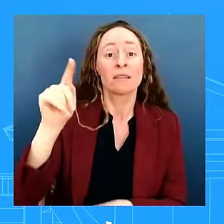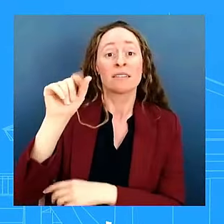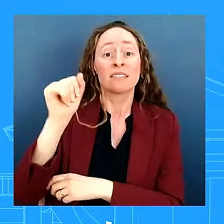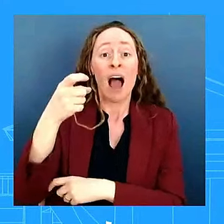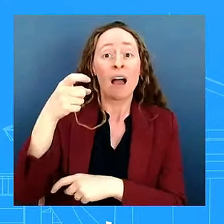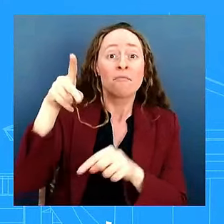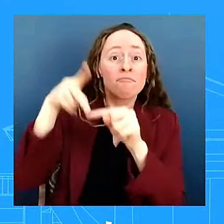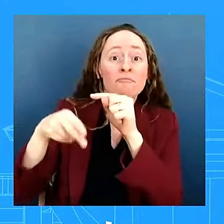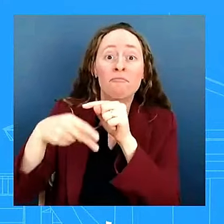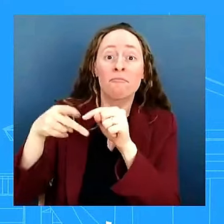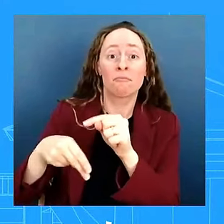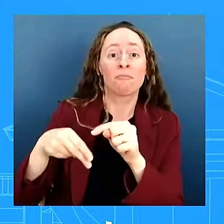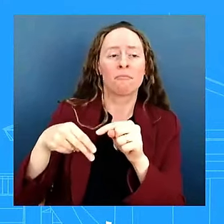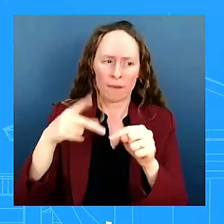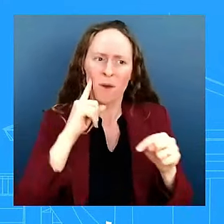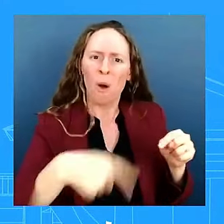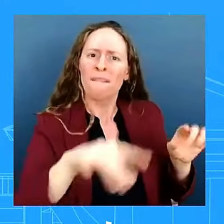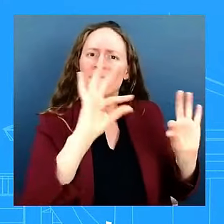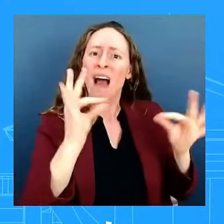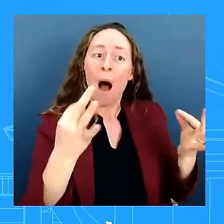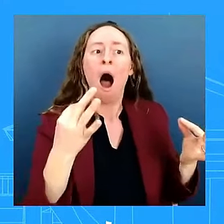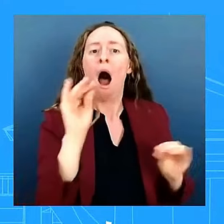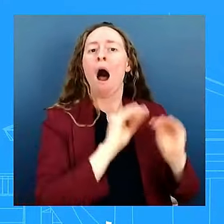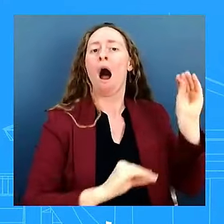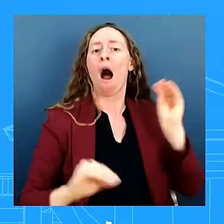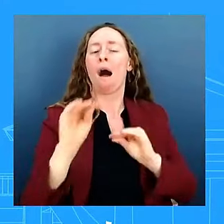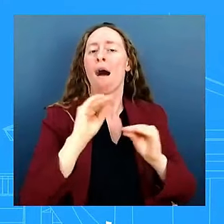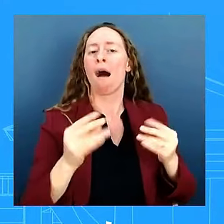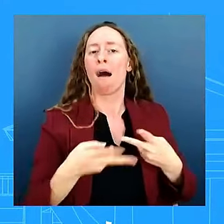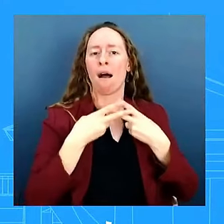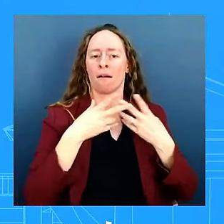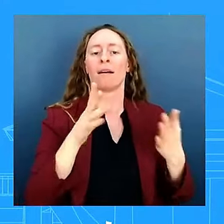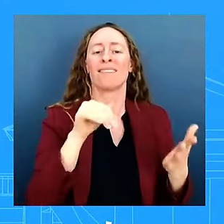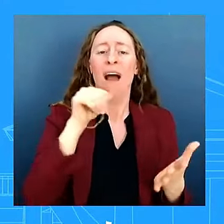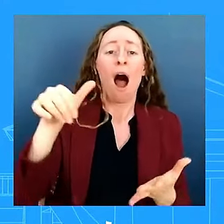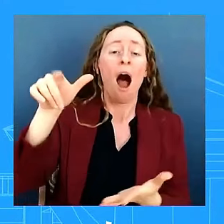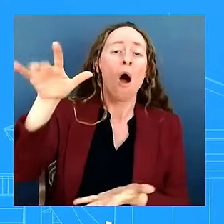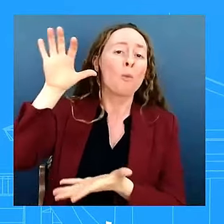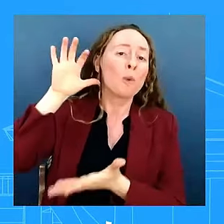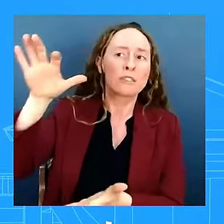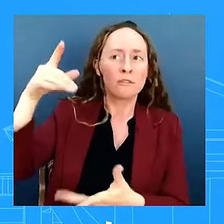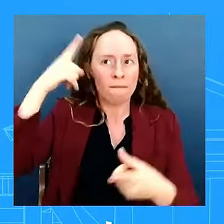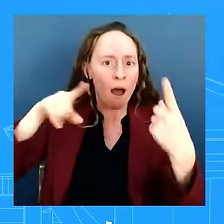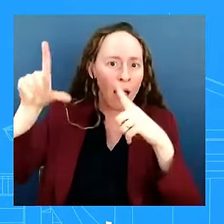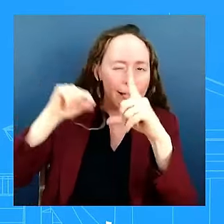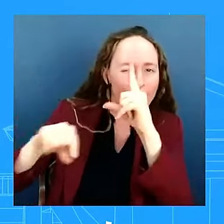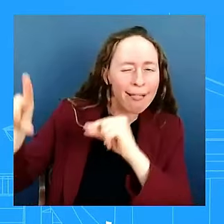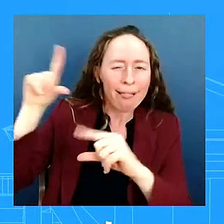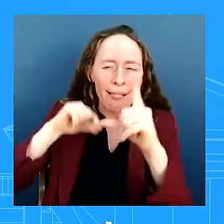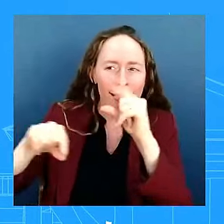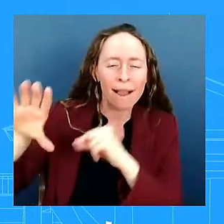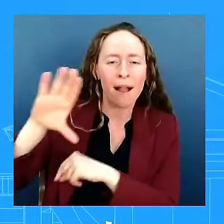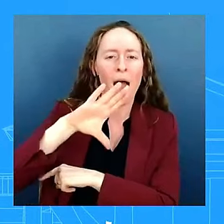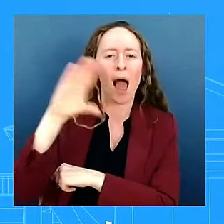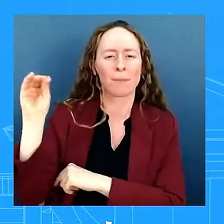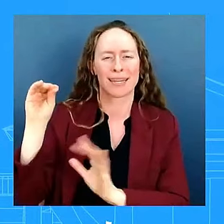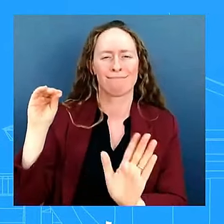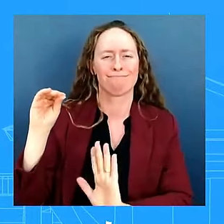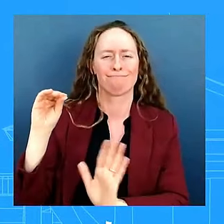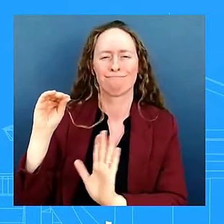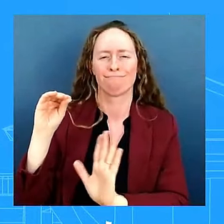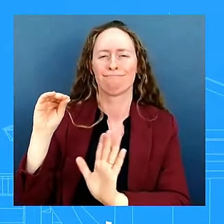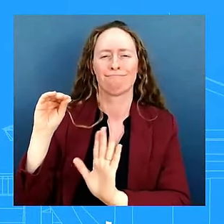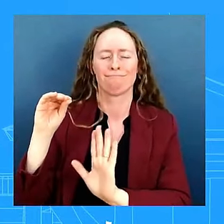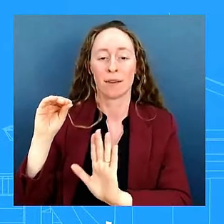instead of magonomics you hear me talk about this the four thousand dollars increase in taxes and cuts for working people uh he saw he also saw her